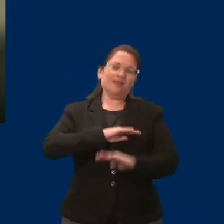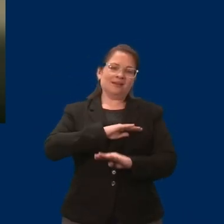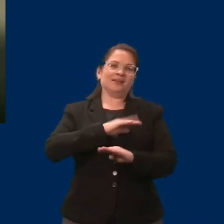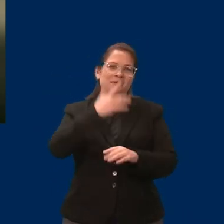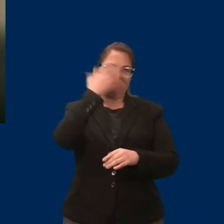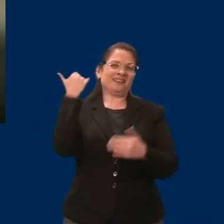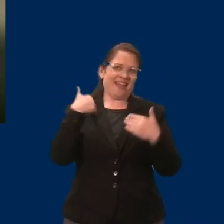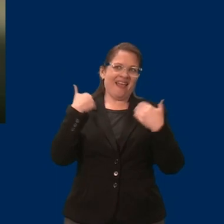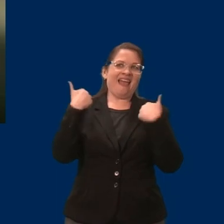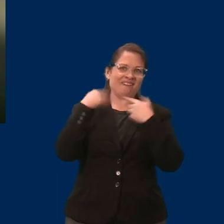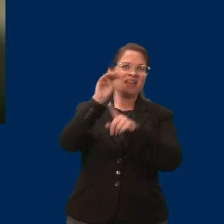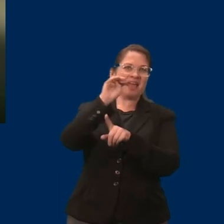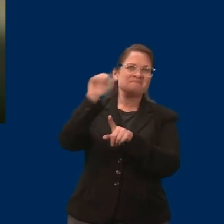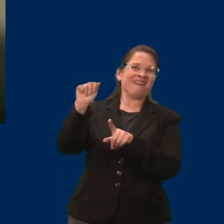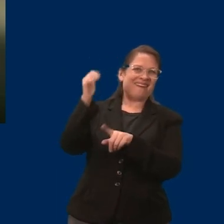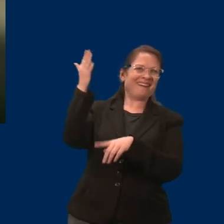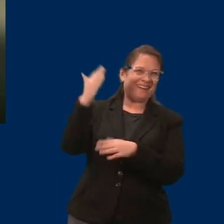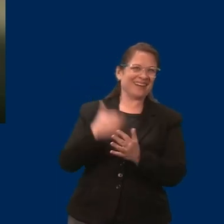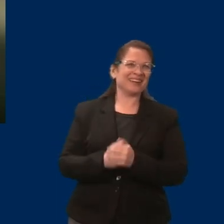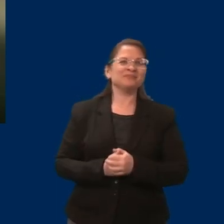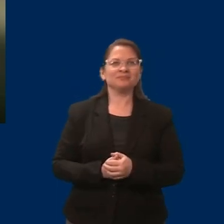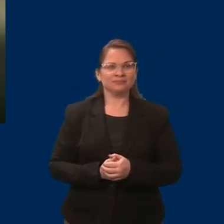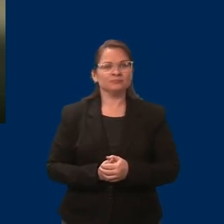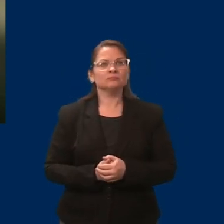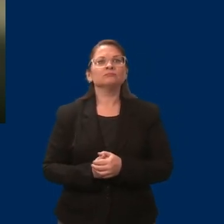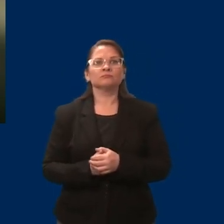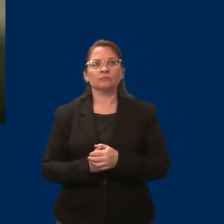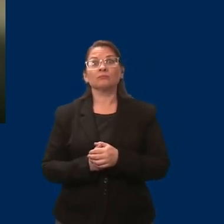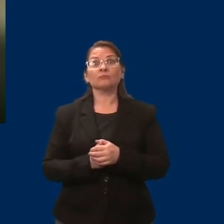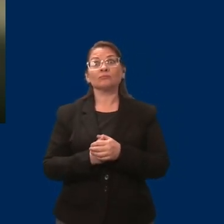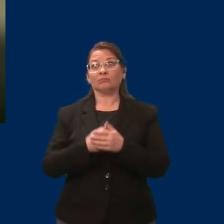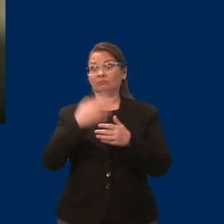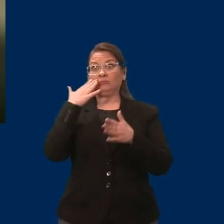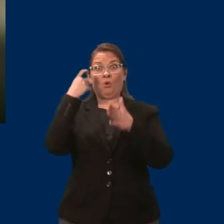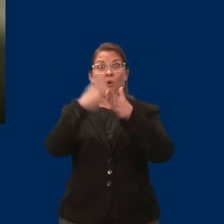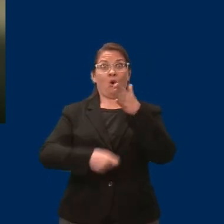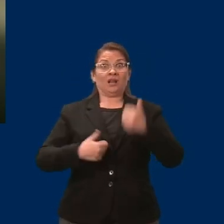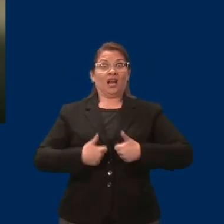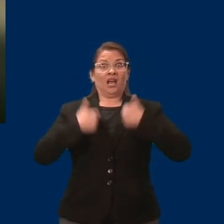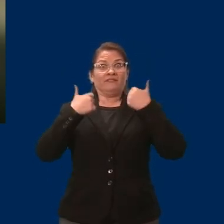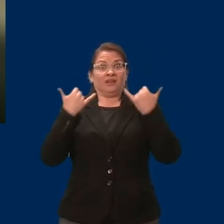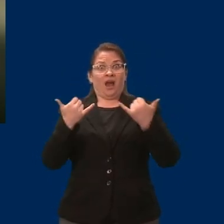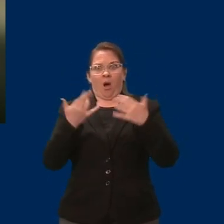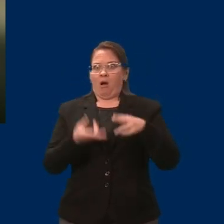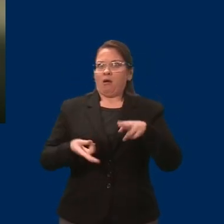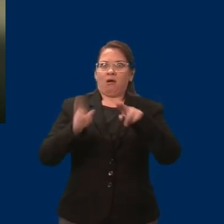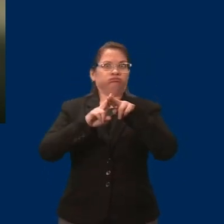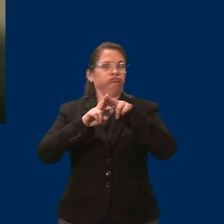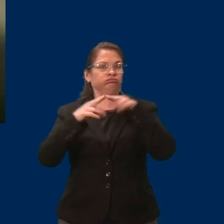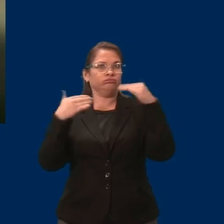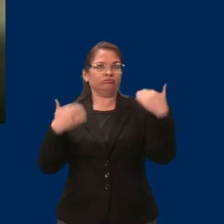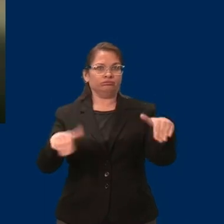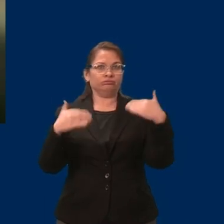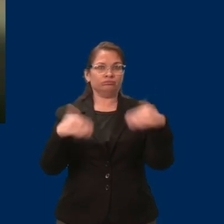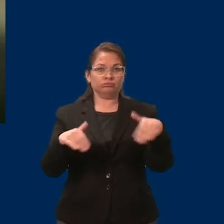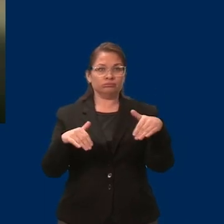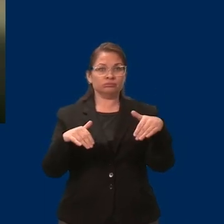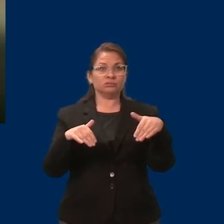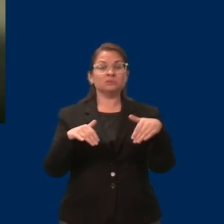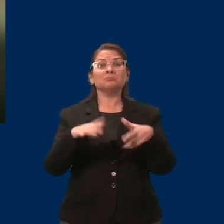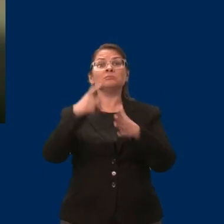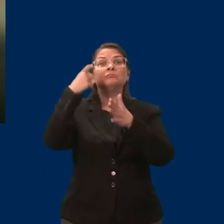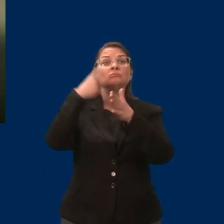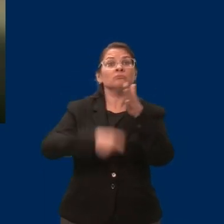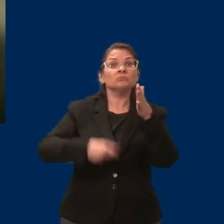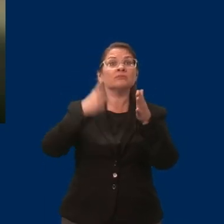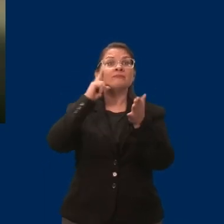living increases and wages have not grown proportionately, yet the percentages for premiums of MAEPD have stayed the same. And